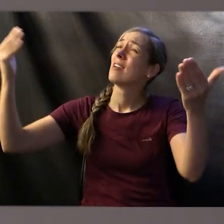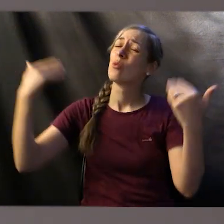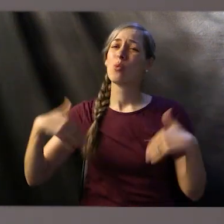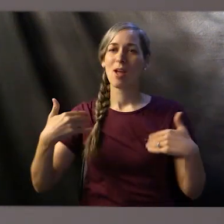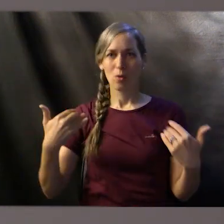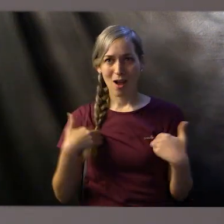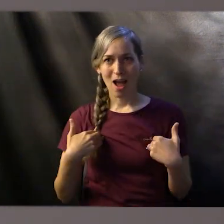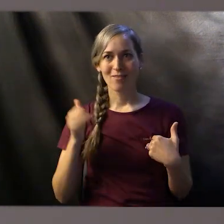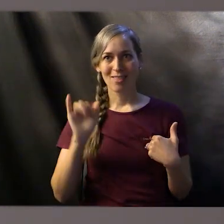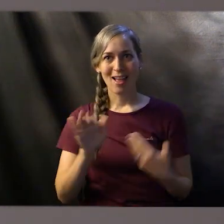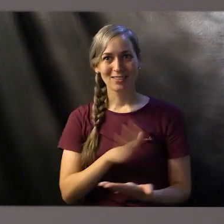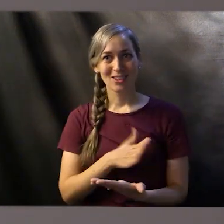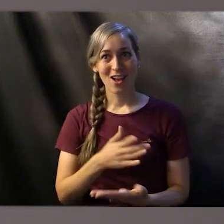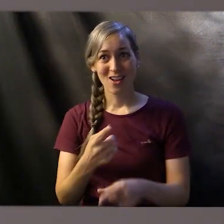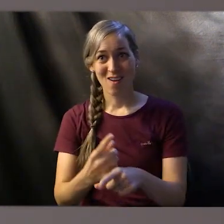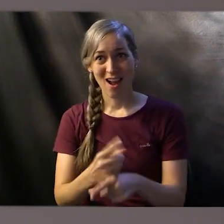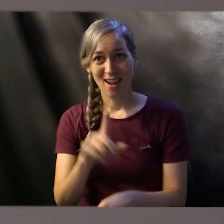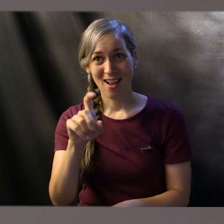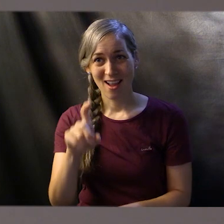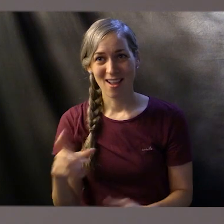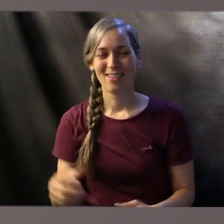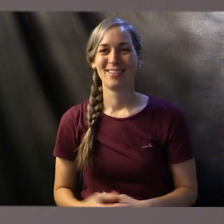I thought we had a song like that or something. Maybe I'm wrong.